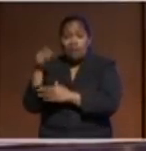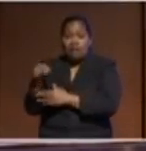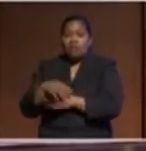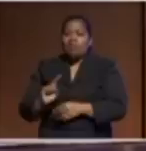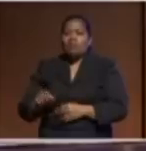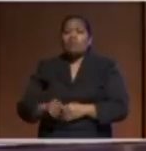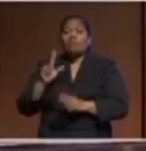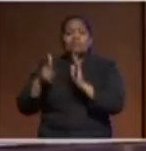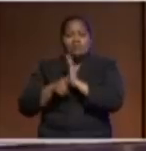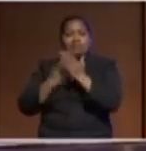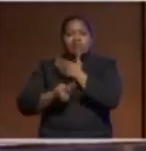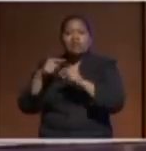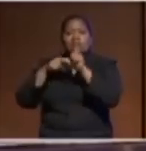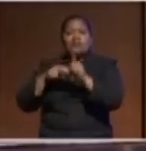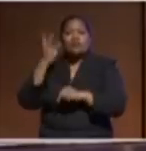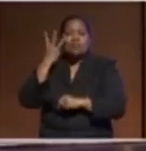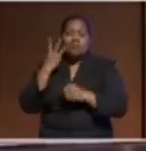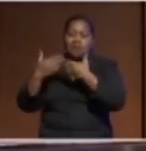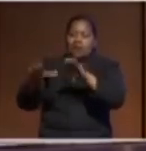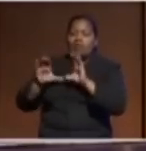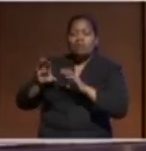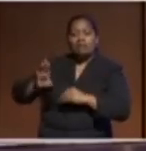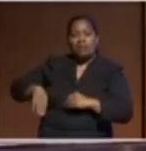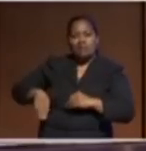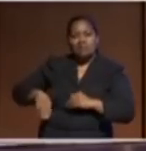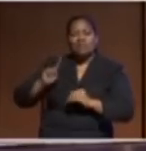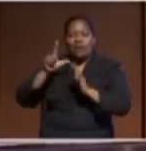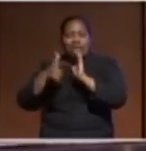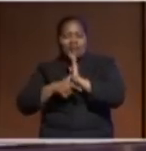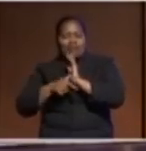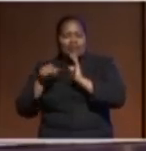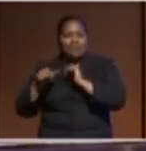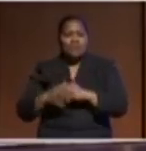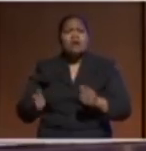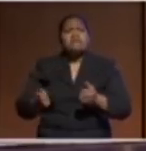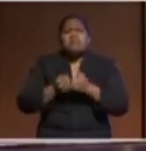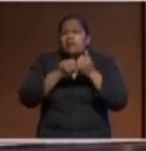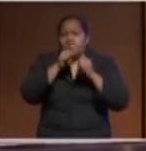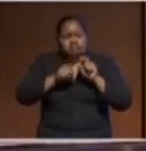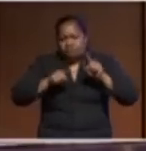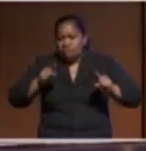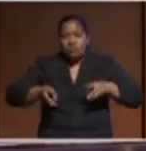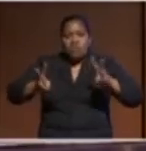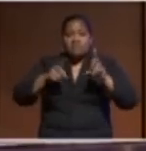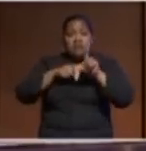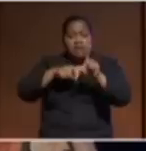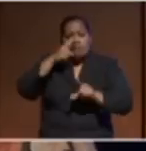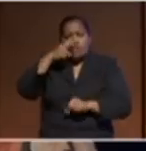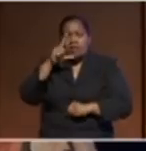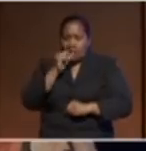member at one stage as well so there are many different ways in which our young people can get involved in leadership